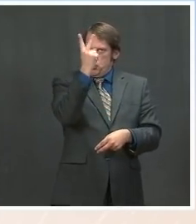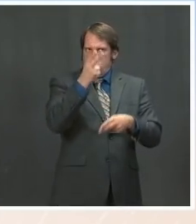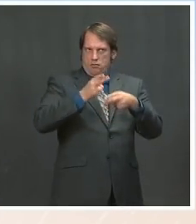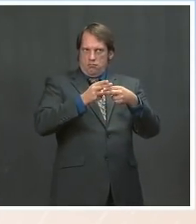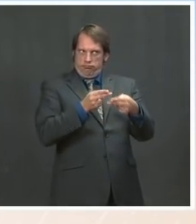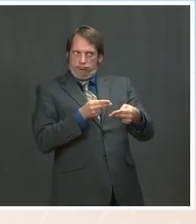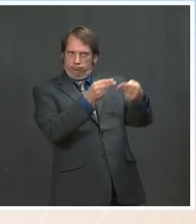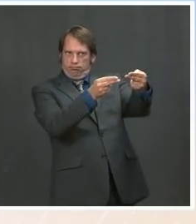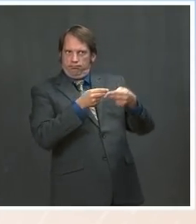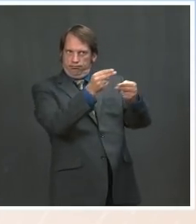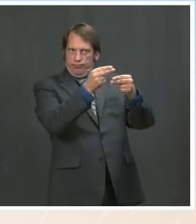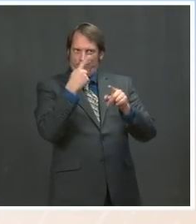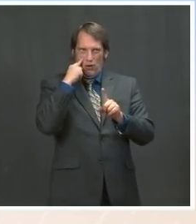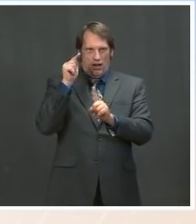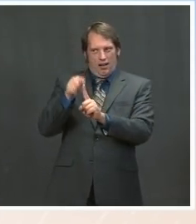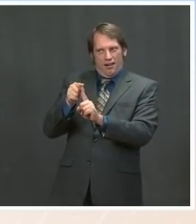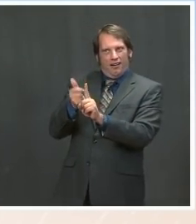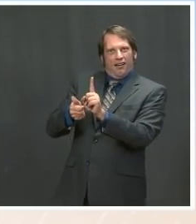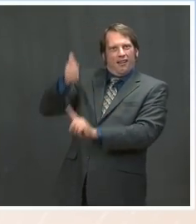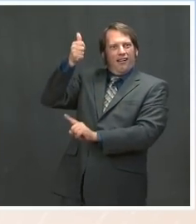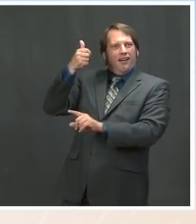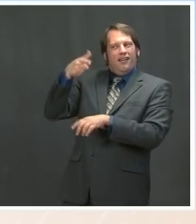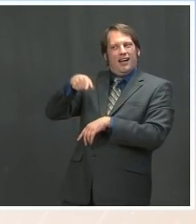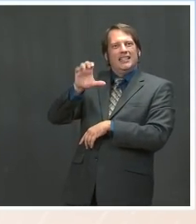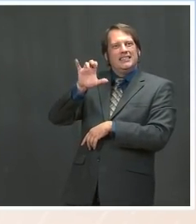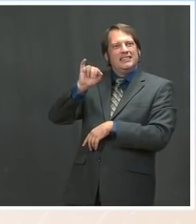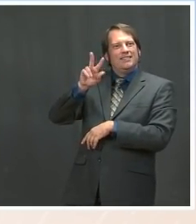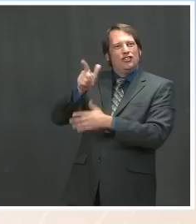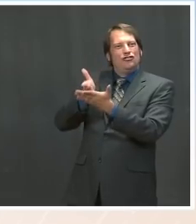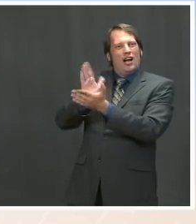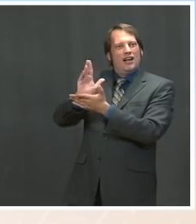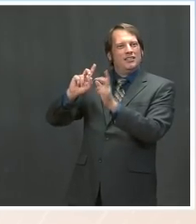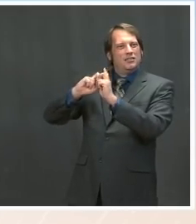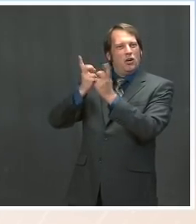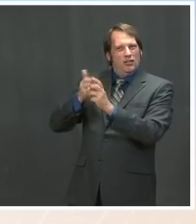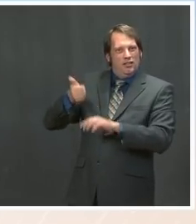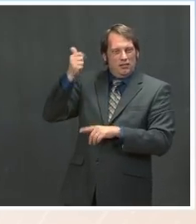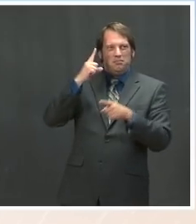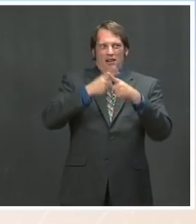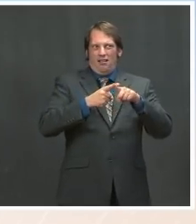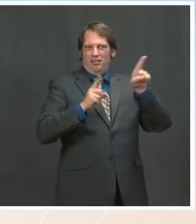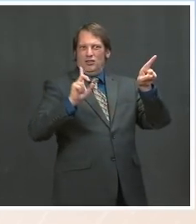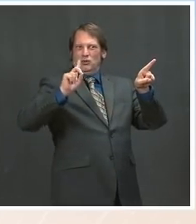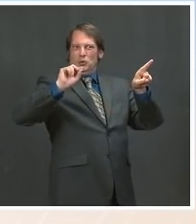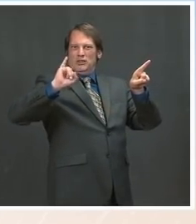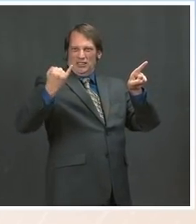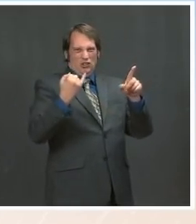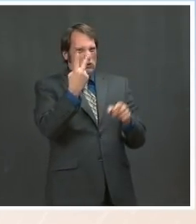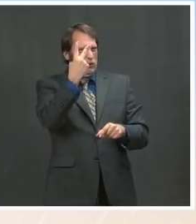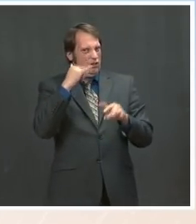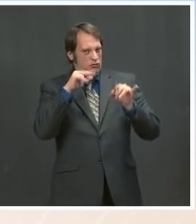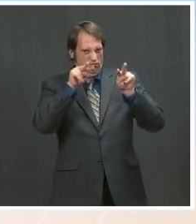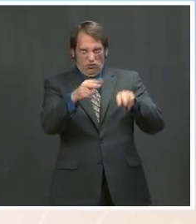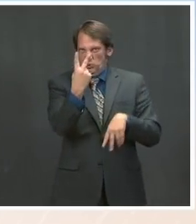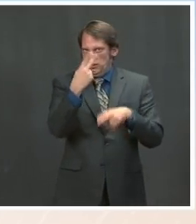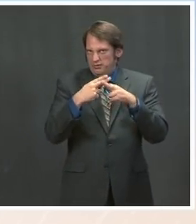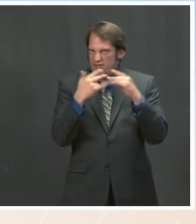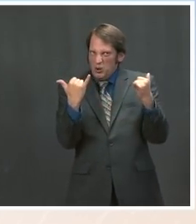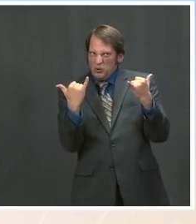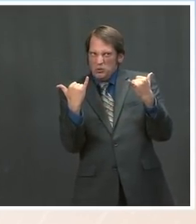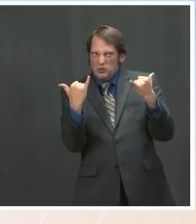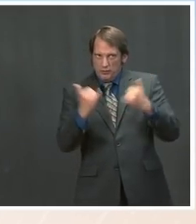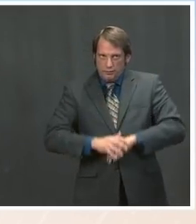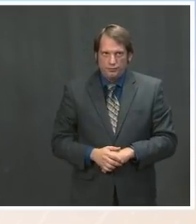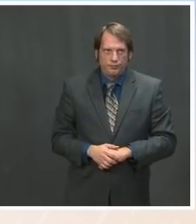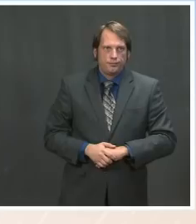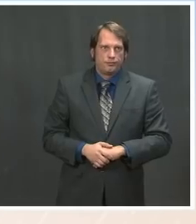the Civil Rights Division. He also, of course, supports- firmly supports the George Floyd Act. As I've said, he believes there's a special-